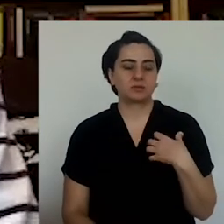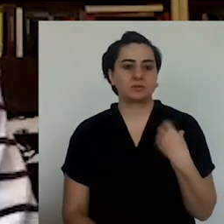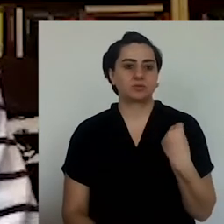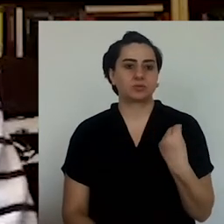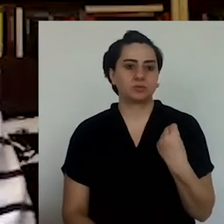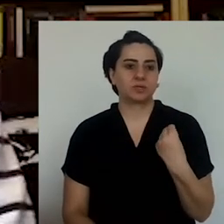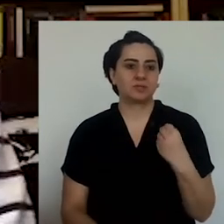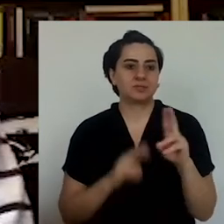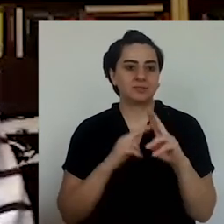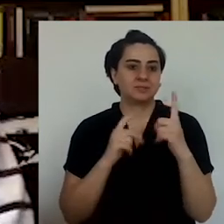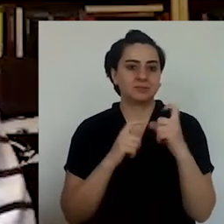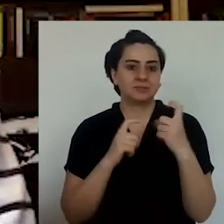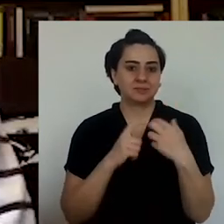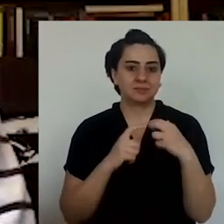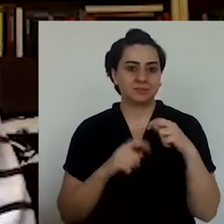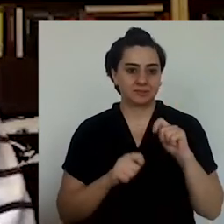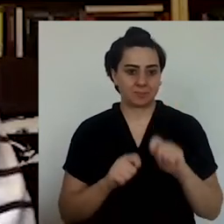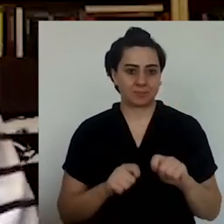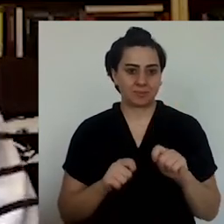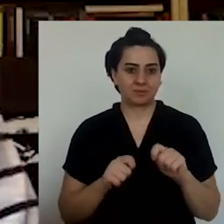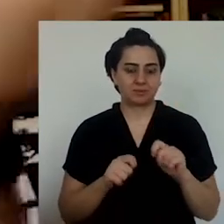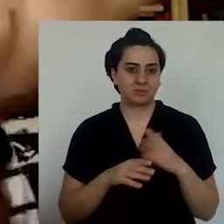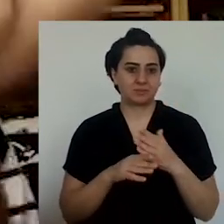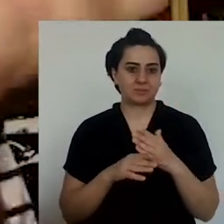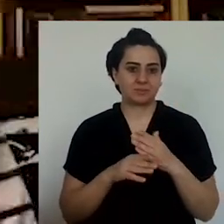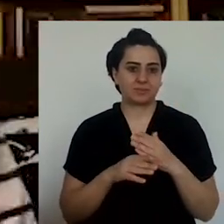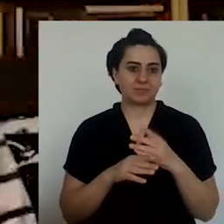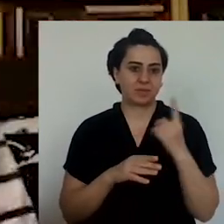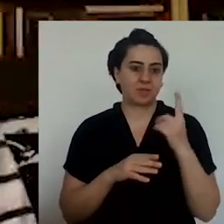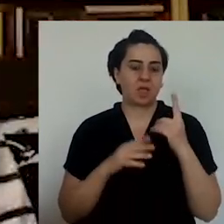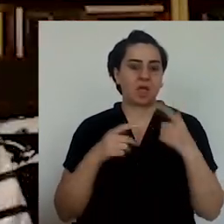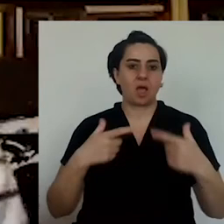which results in two colored rice.